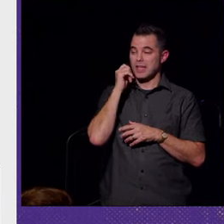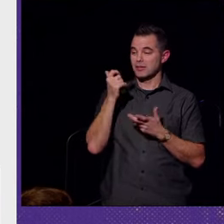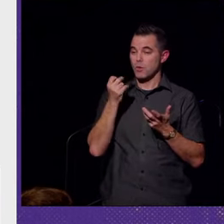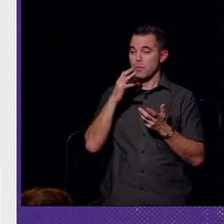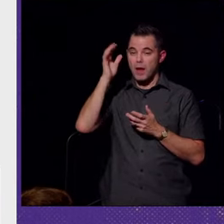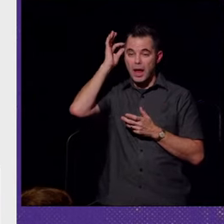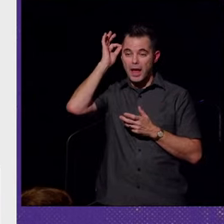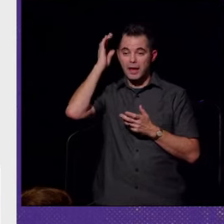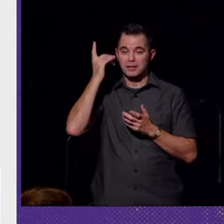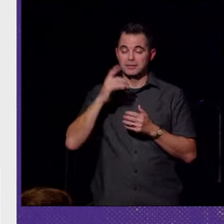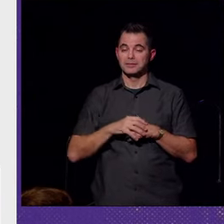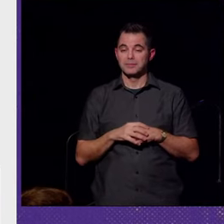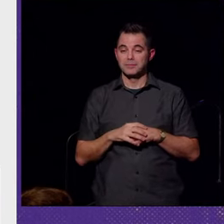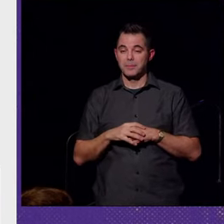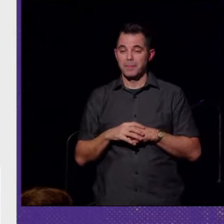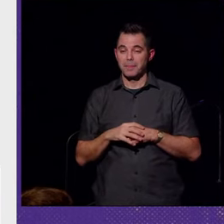hair.